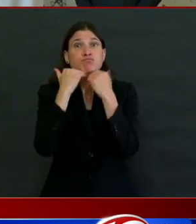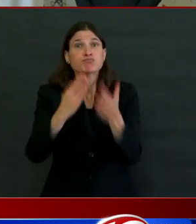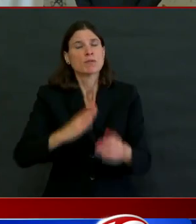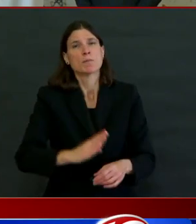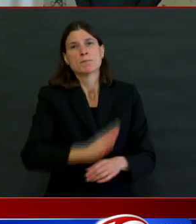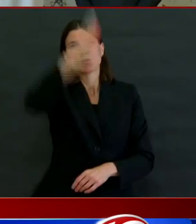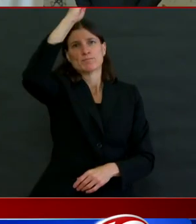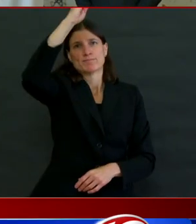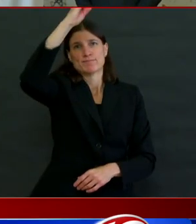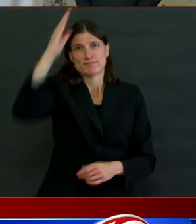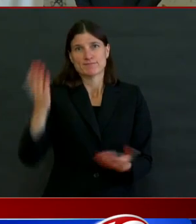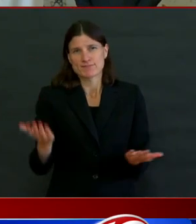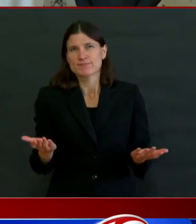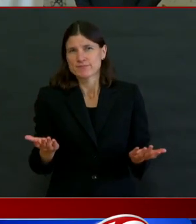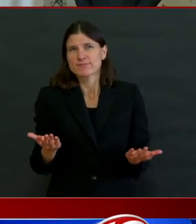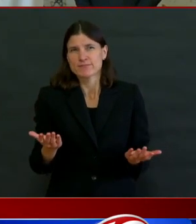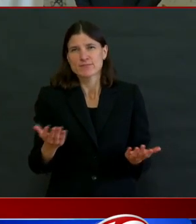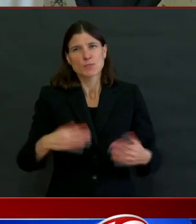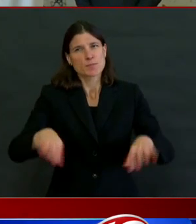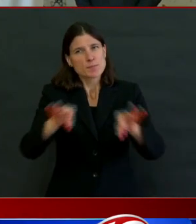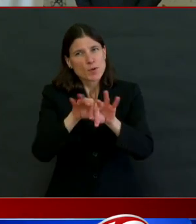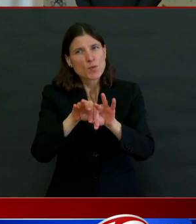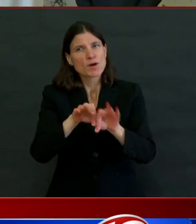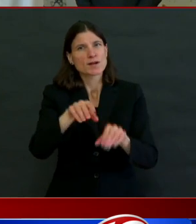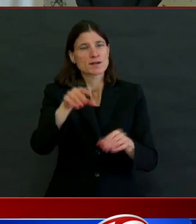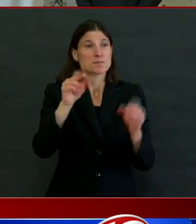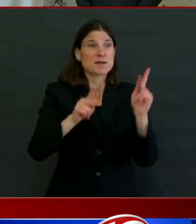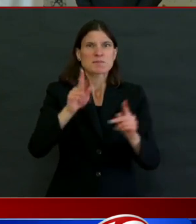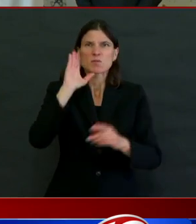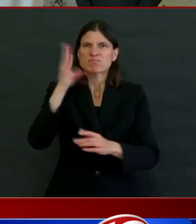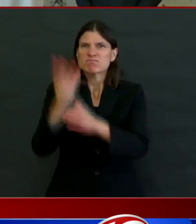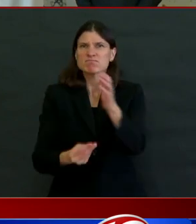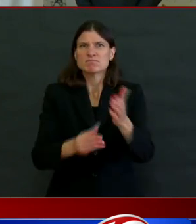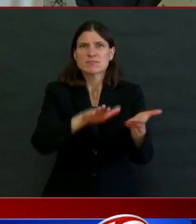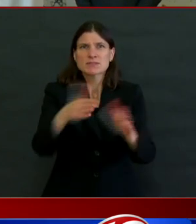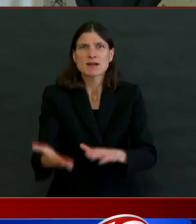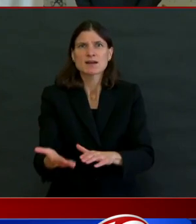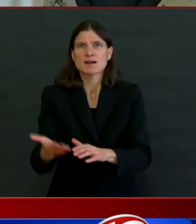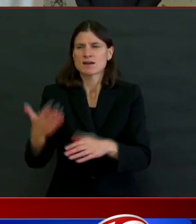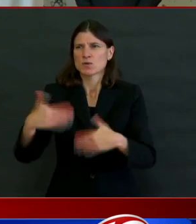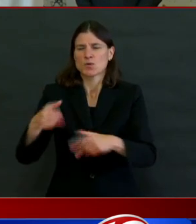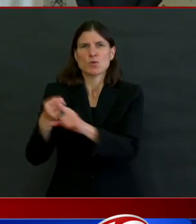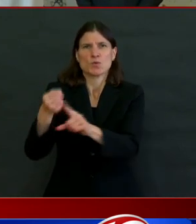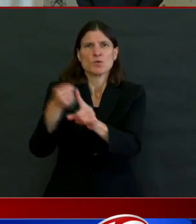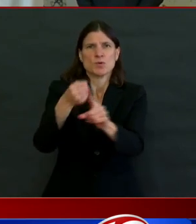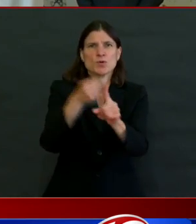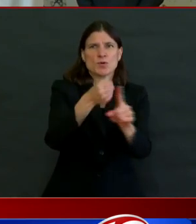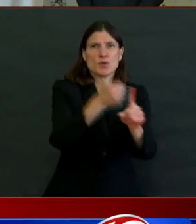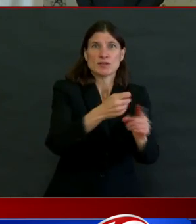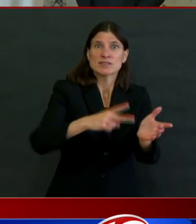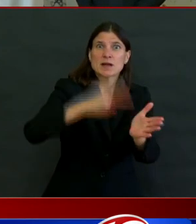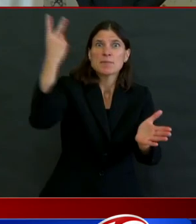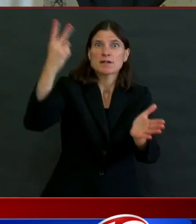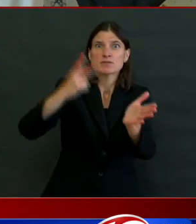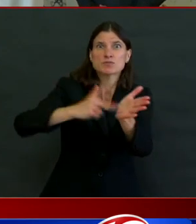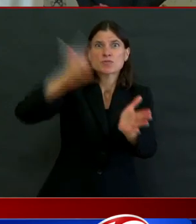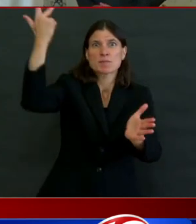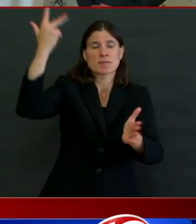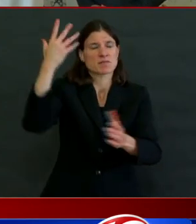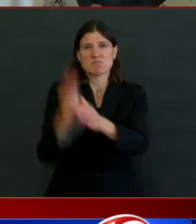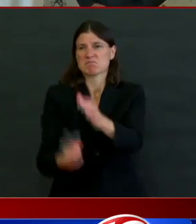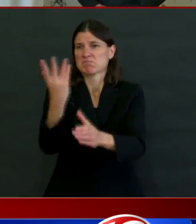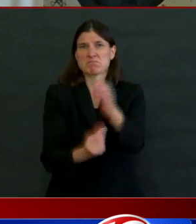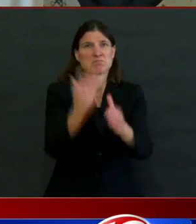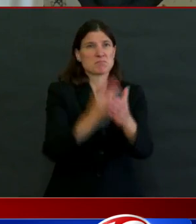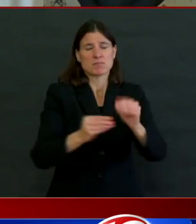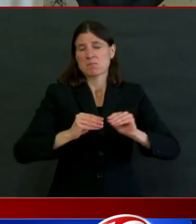of human suffering. So hang in there, and let's really nail the social distancing a little bit longer. For the